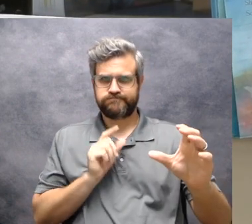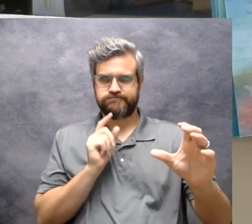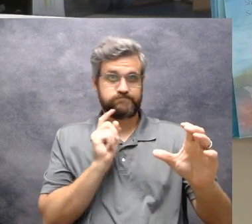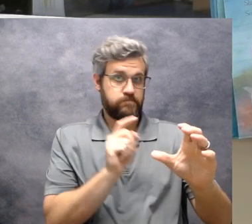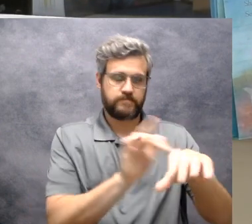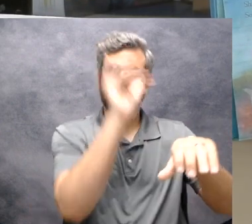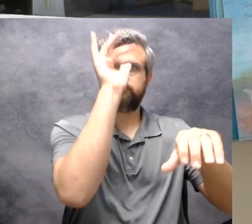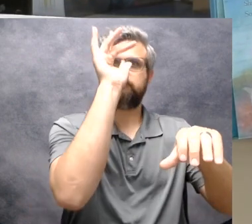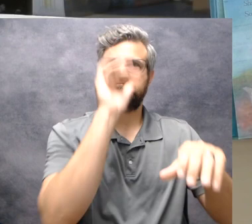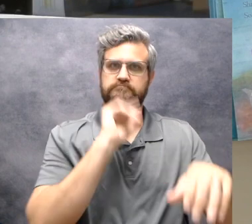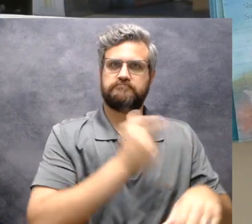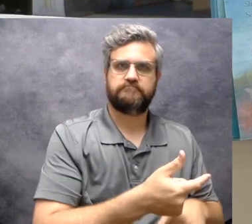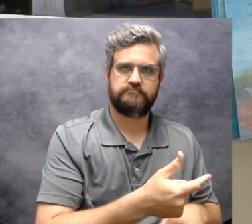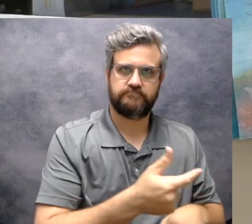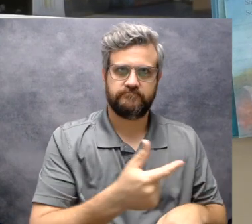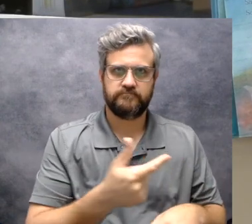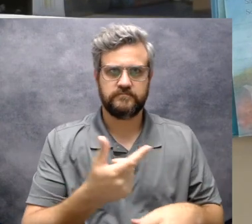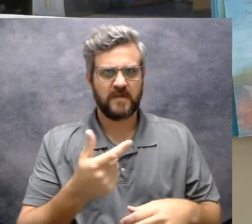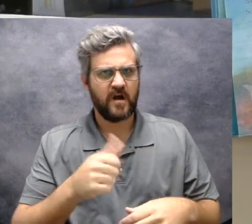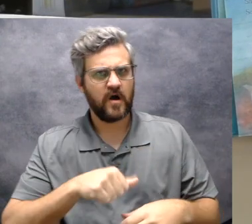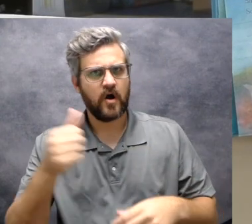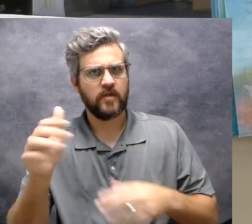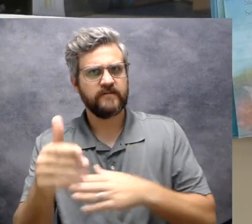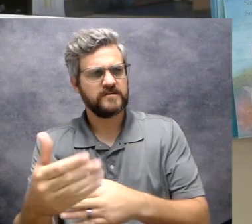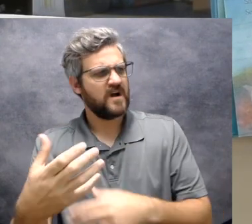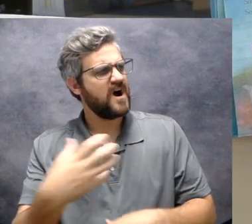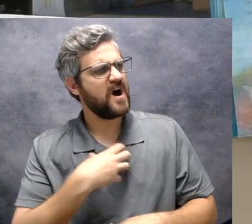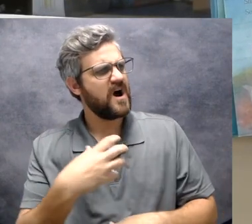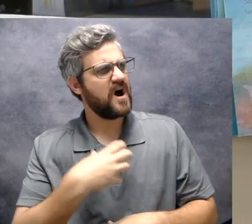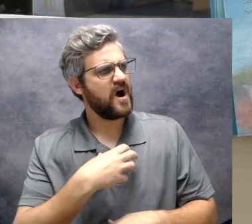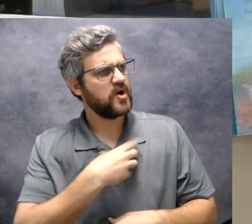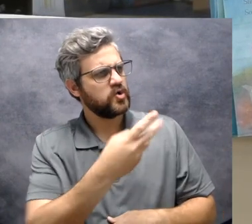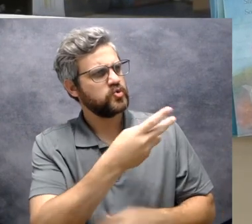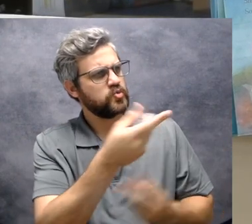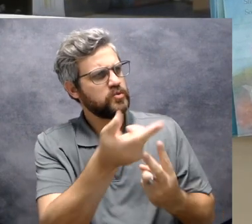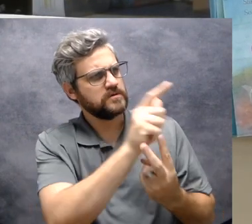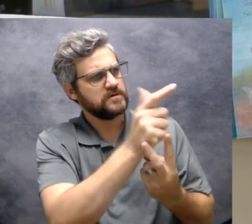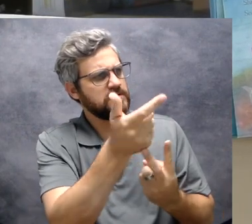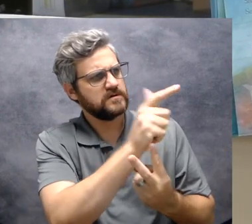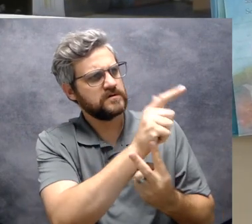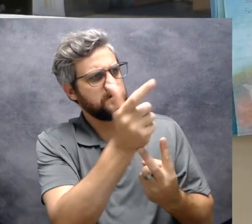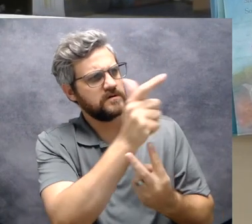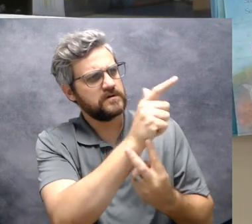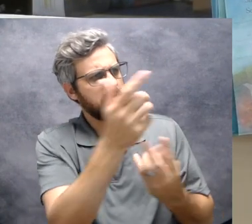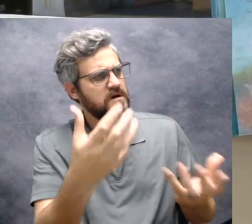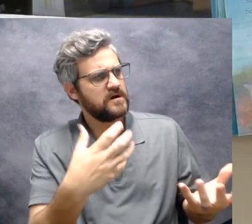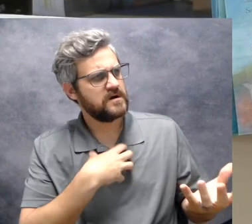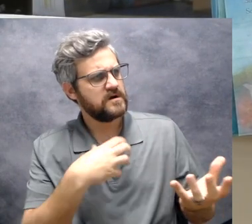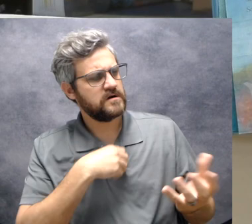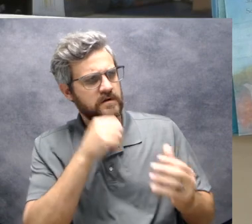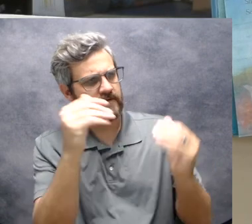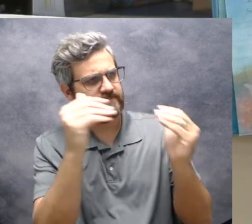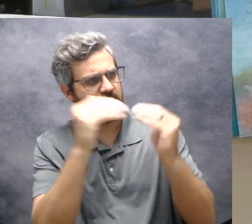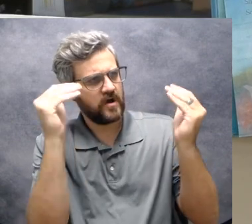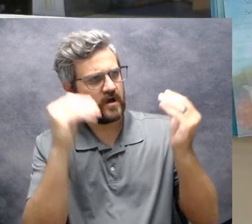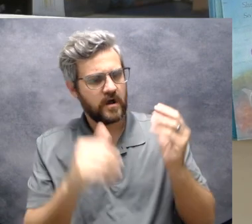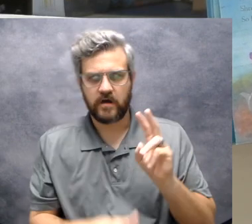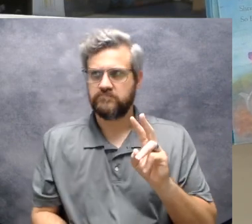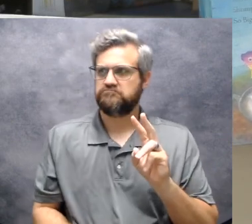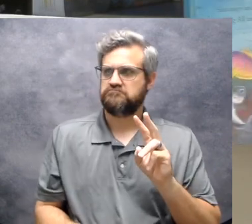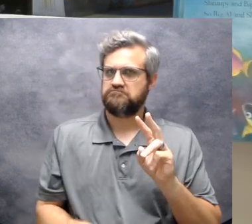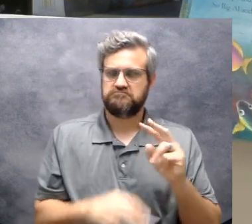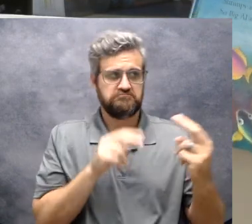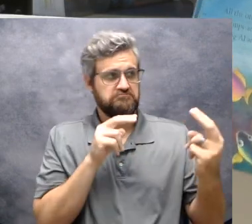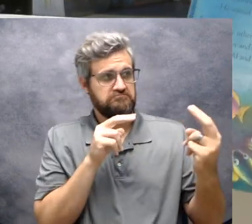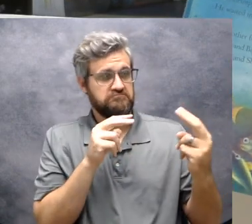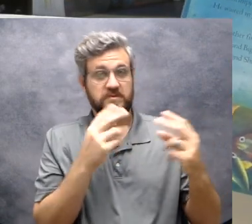said, no fair. Shrimpy and Big Al are just tagging each other. So Big Al and Shrimpy